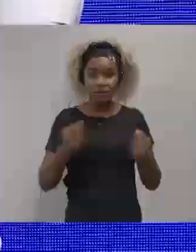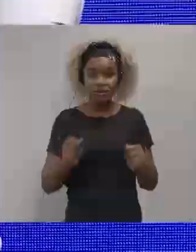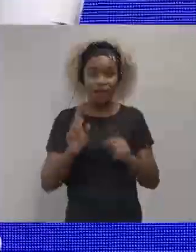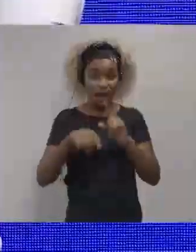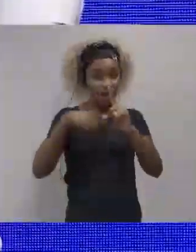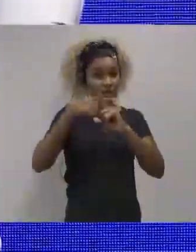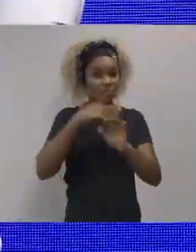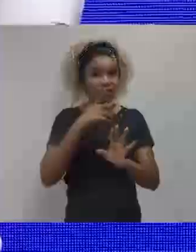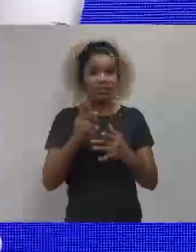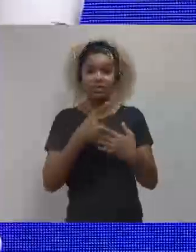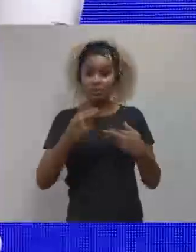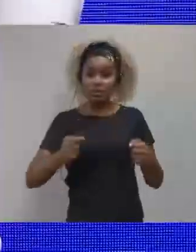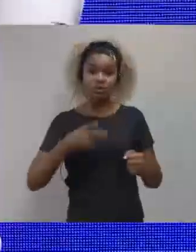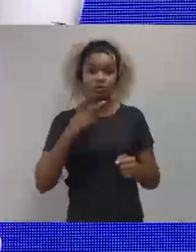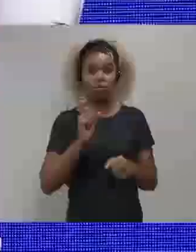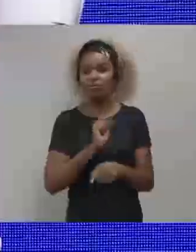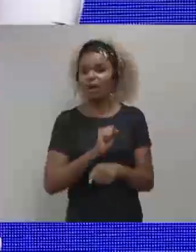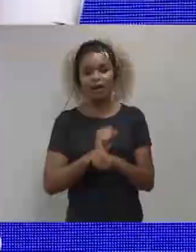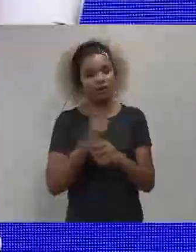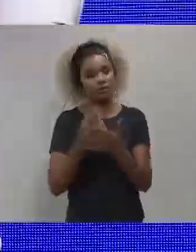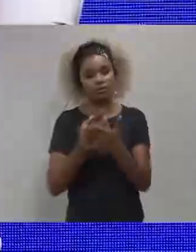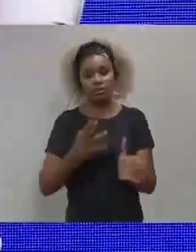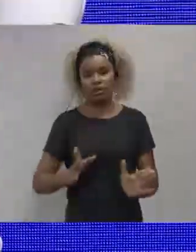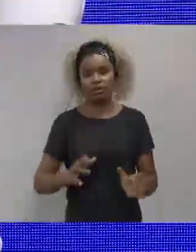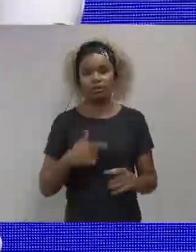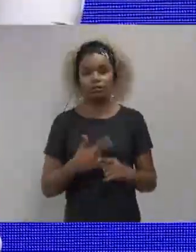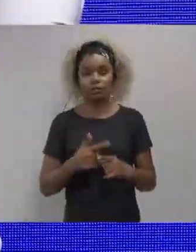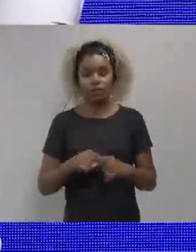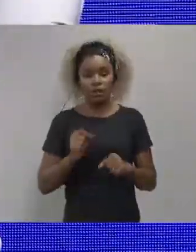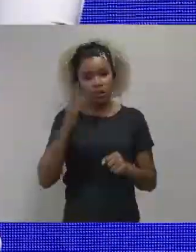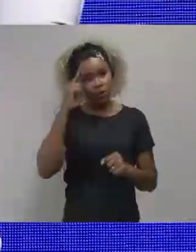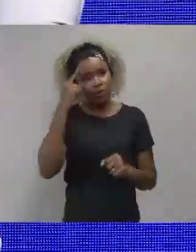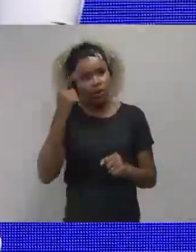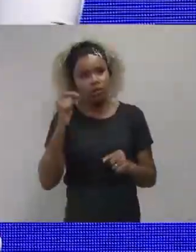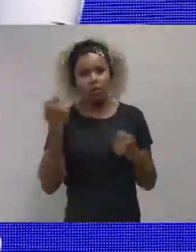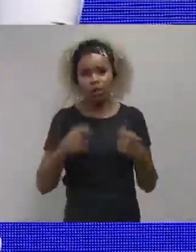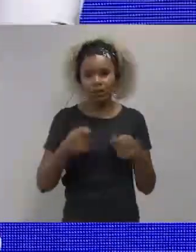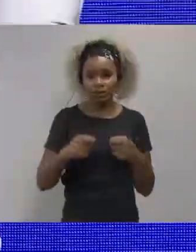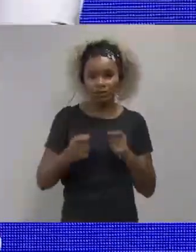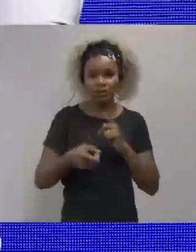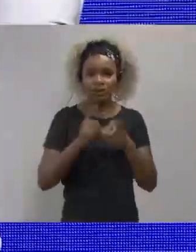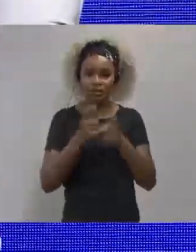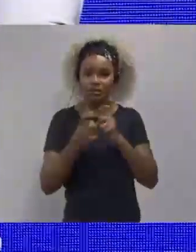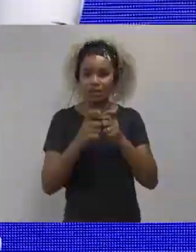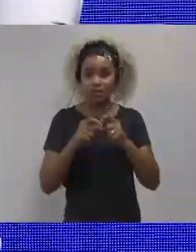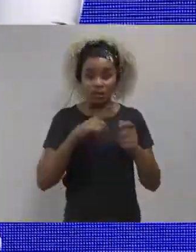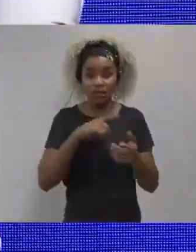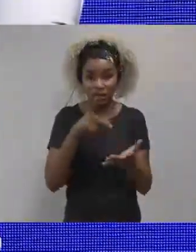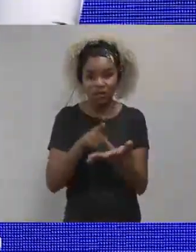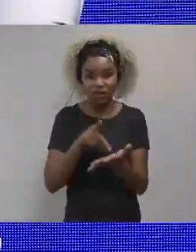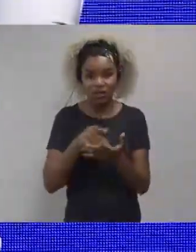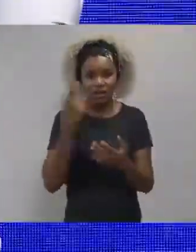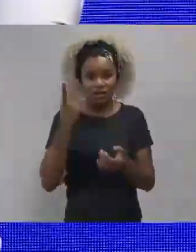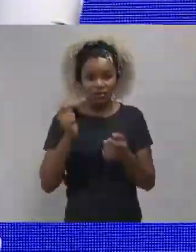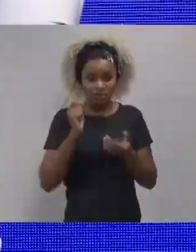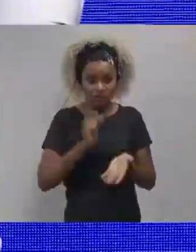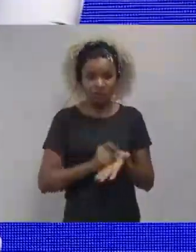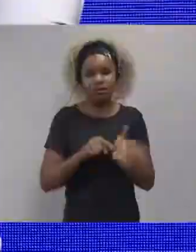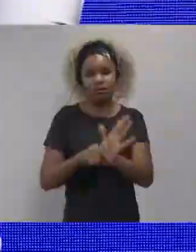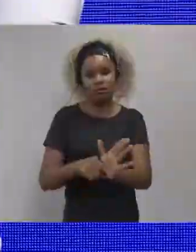efficient. And I say even more. There are things that I'll stop buying because when I understand the necessity that administration